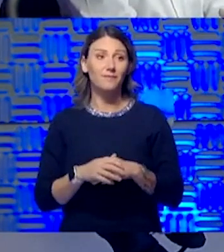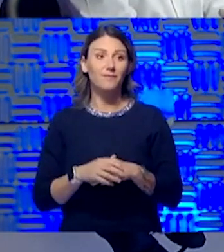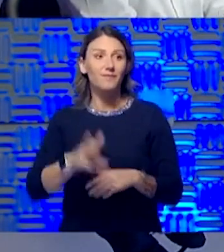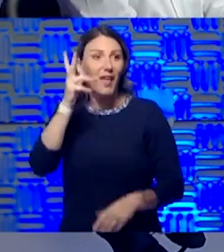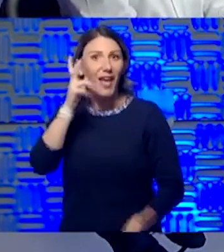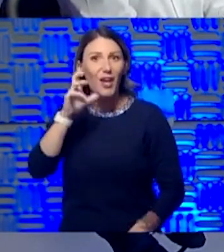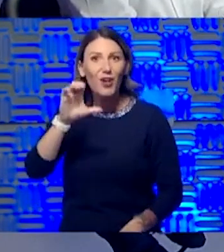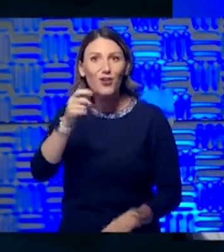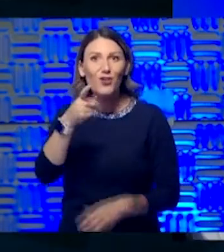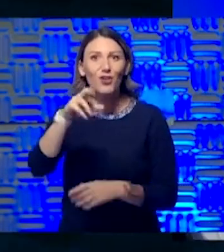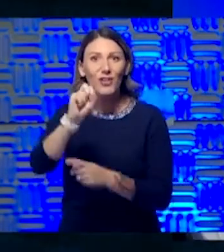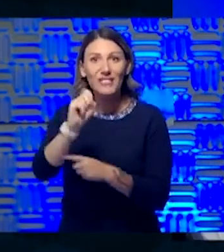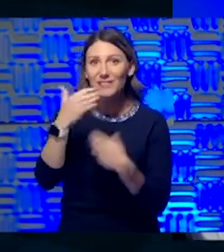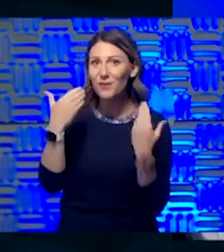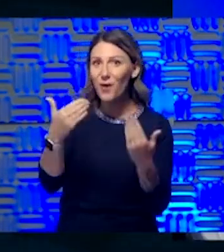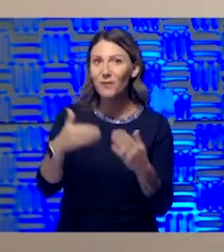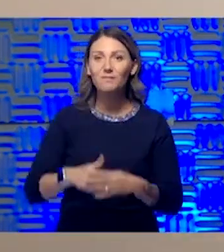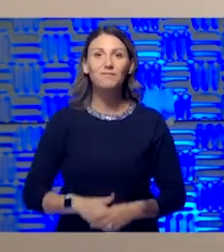Go ahead.